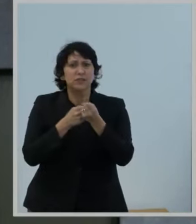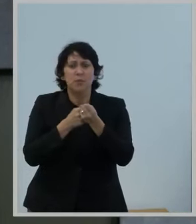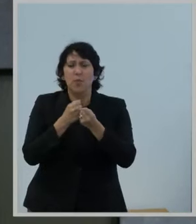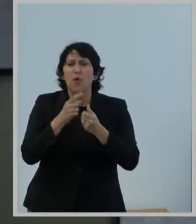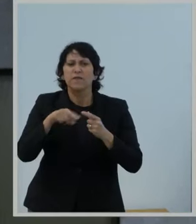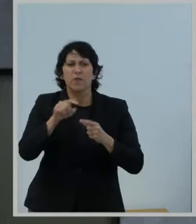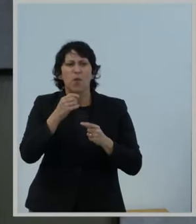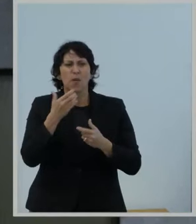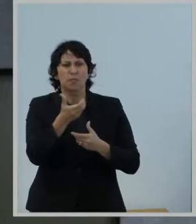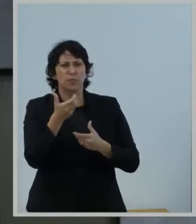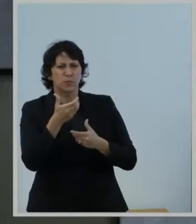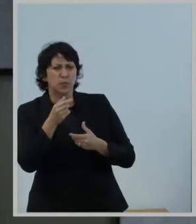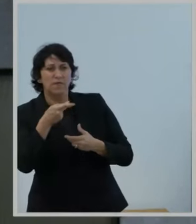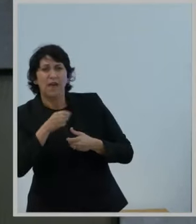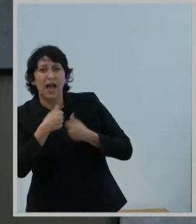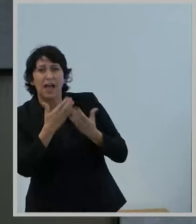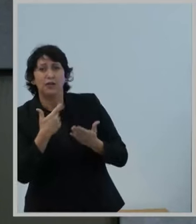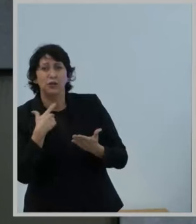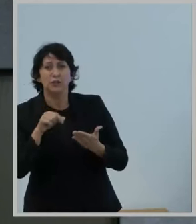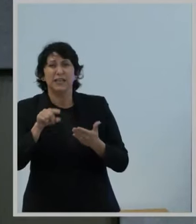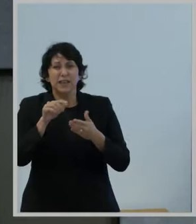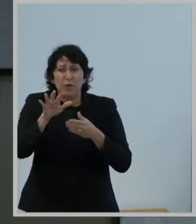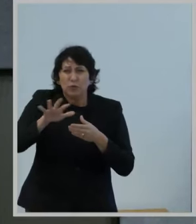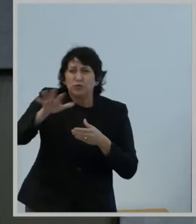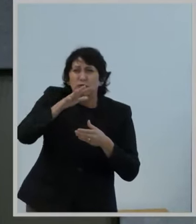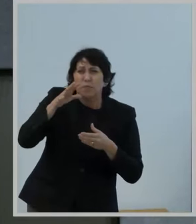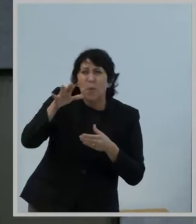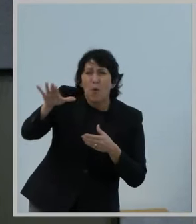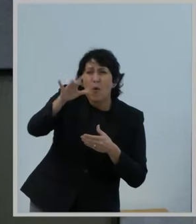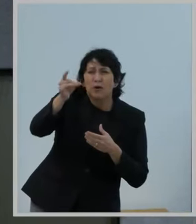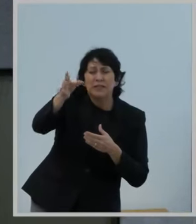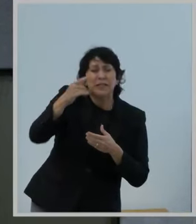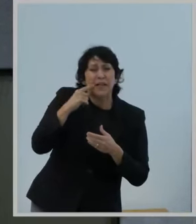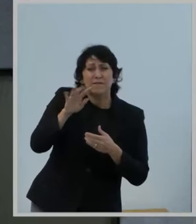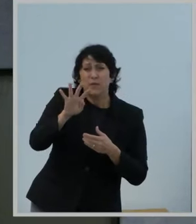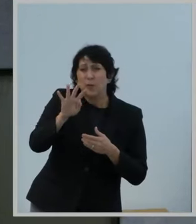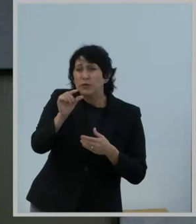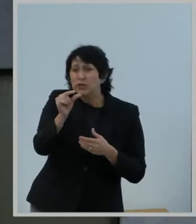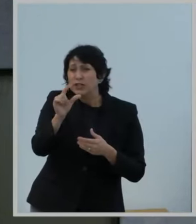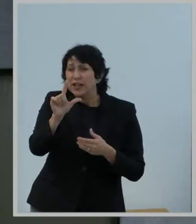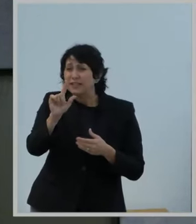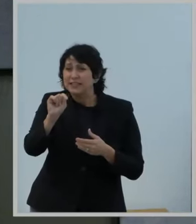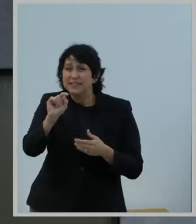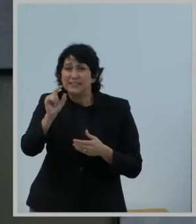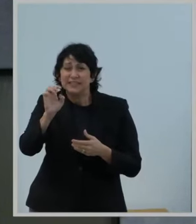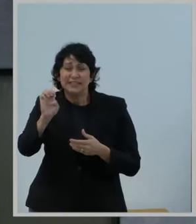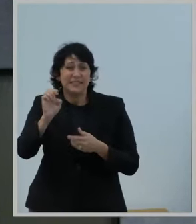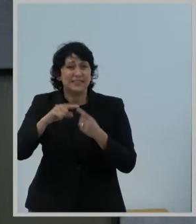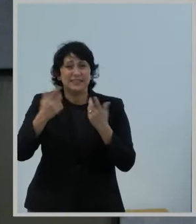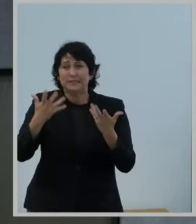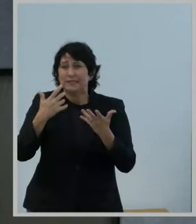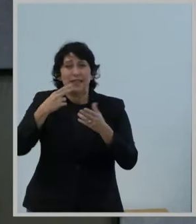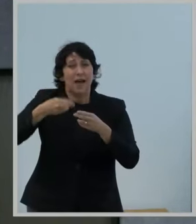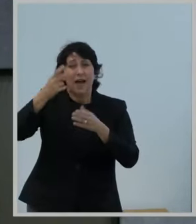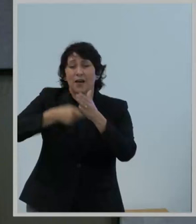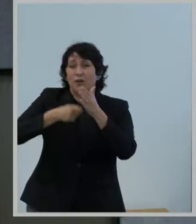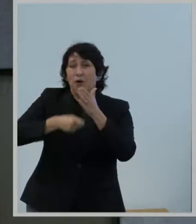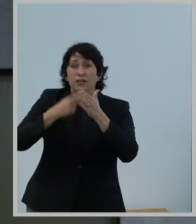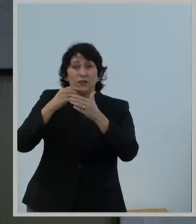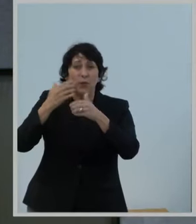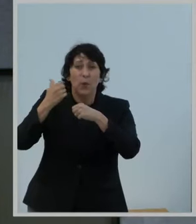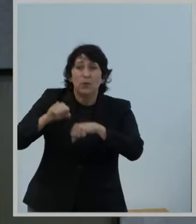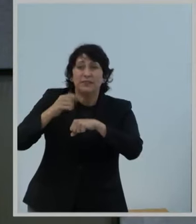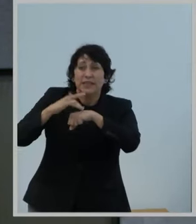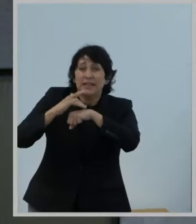providers in remote areas of Alaska in exchange for commitments to extend 4G LTE, subject to exceptions, to the high-cost, eligible areas